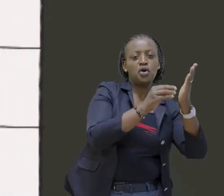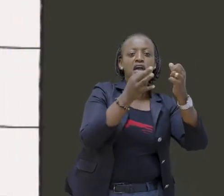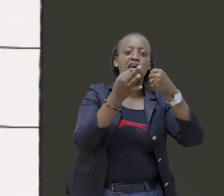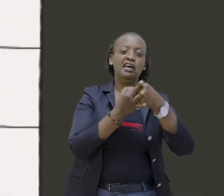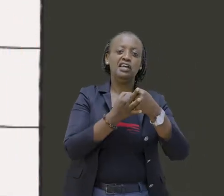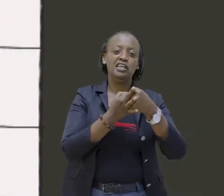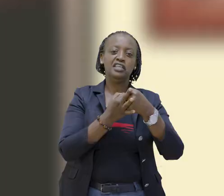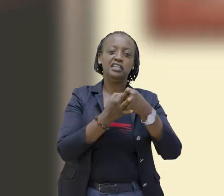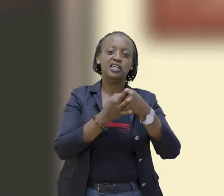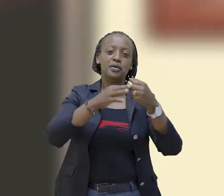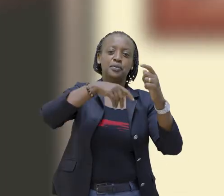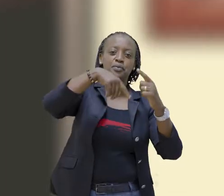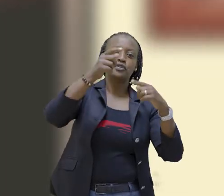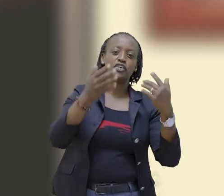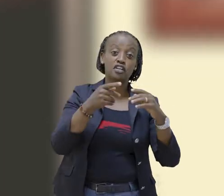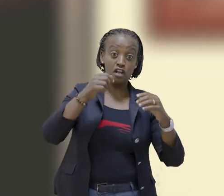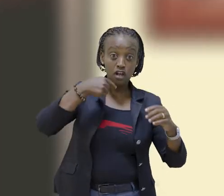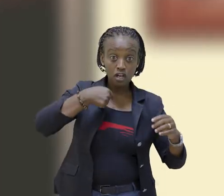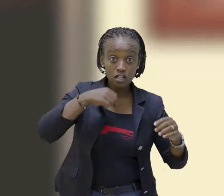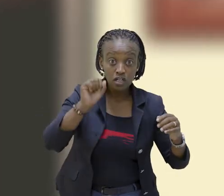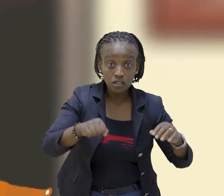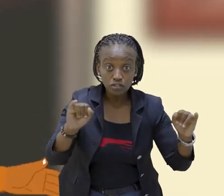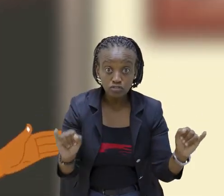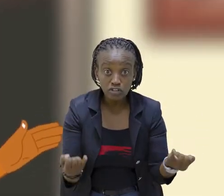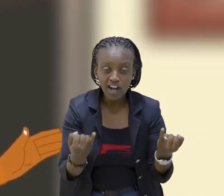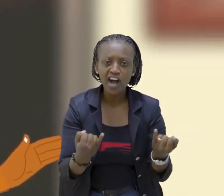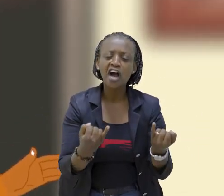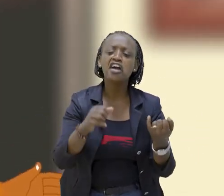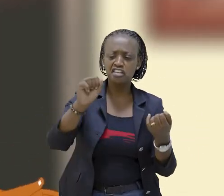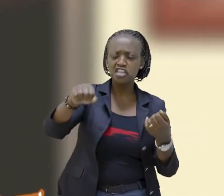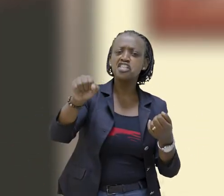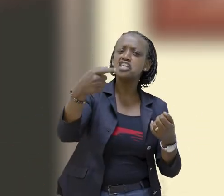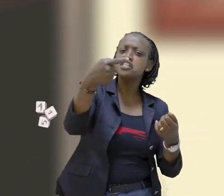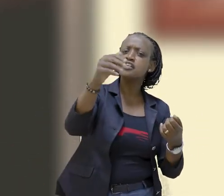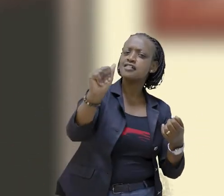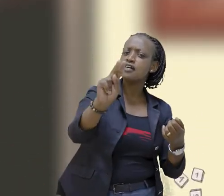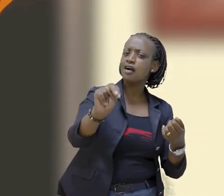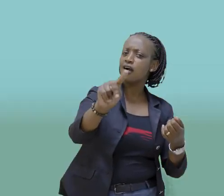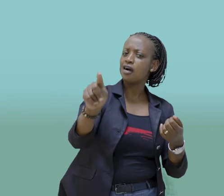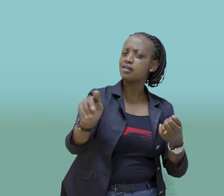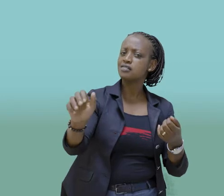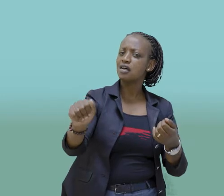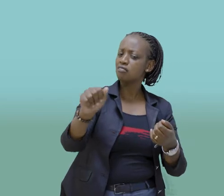8 Oh, can I try? Of course, Ganja